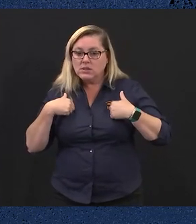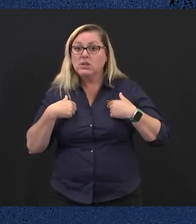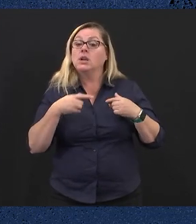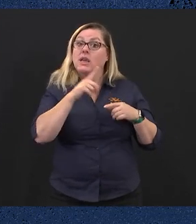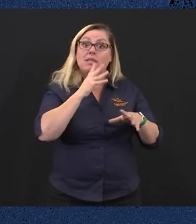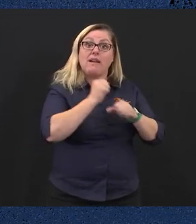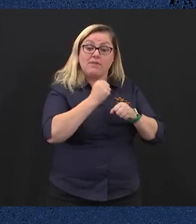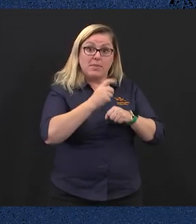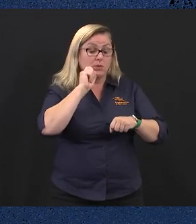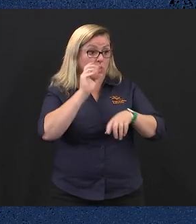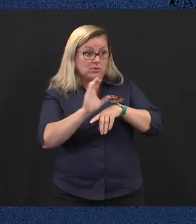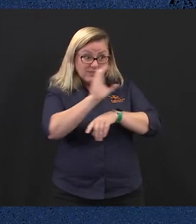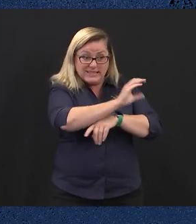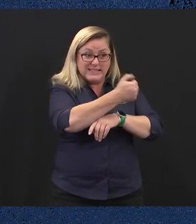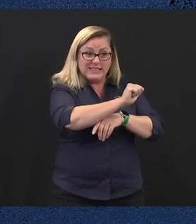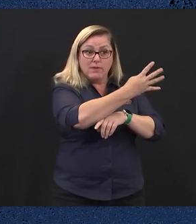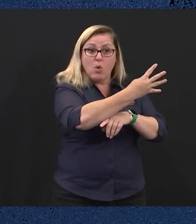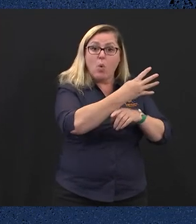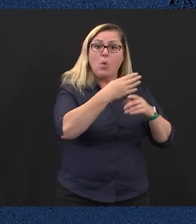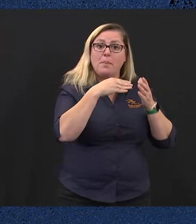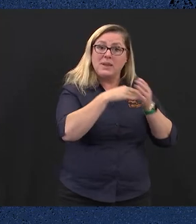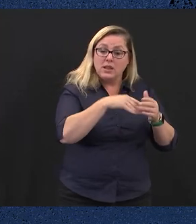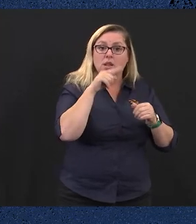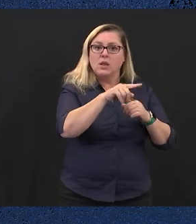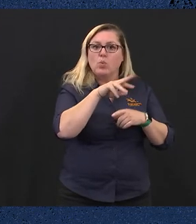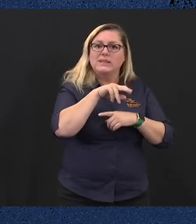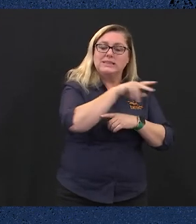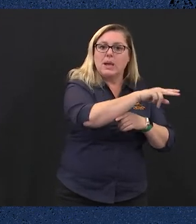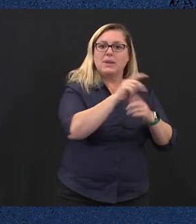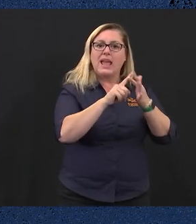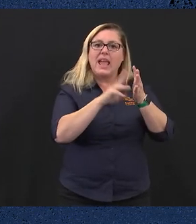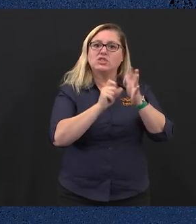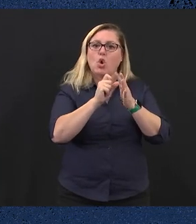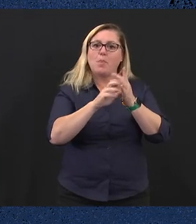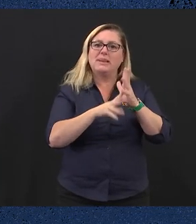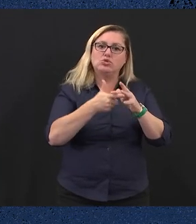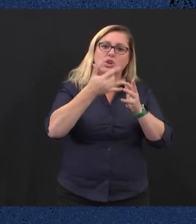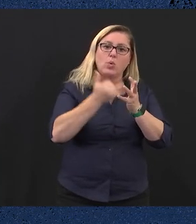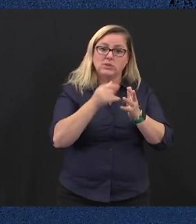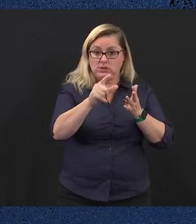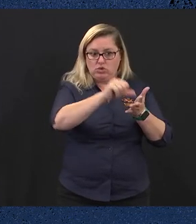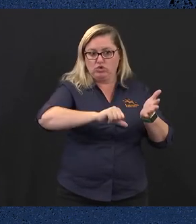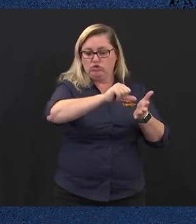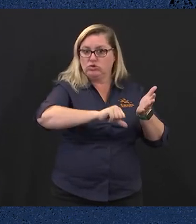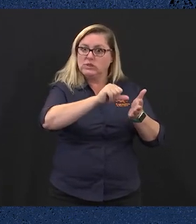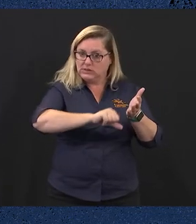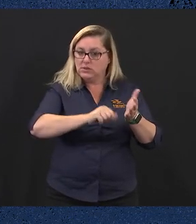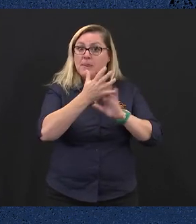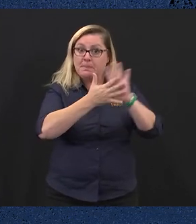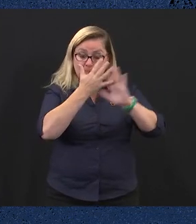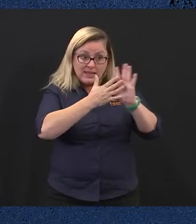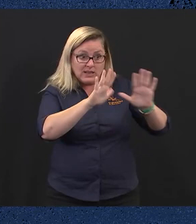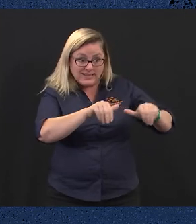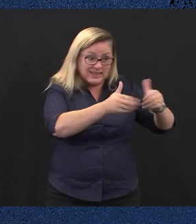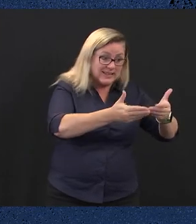.8 million to double the number of endometriosis and associated condition surgeries, delivering an